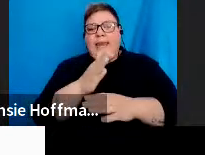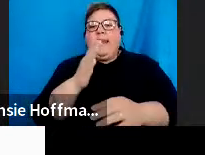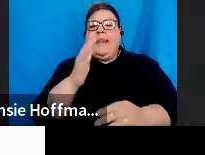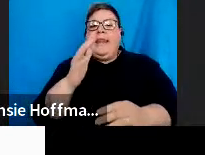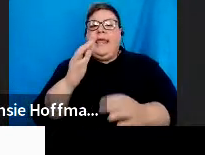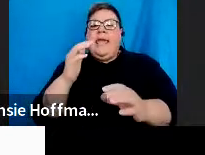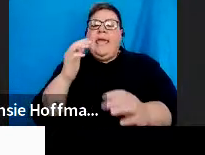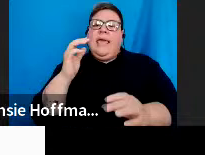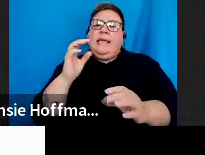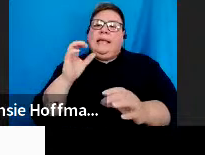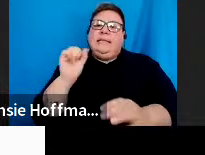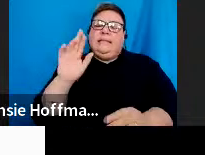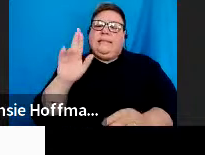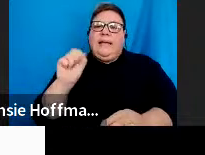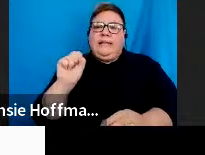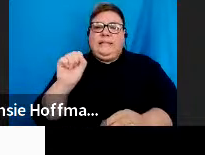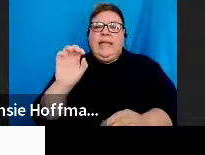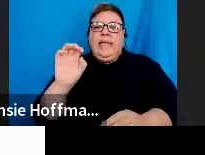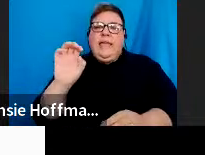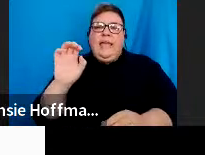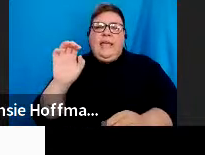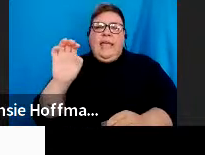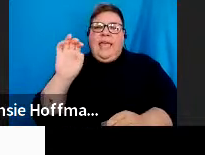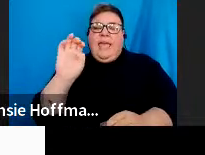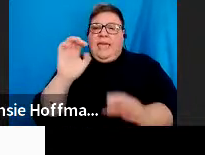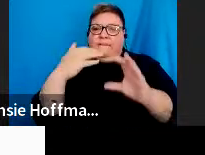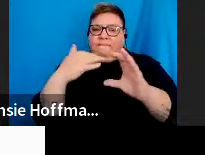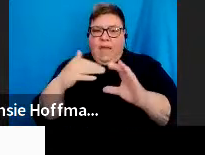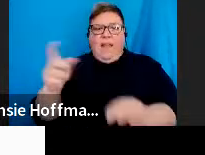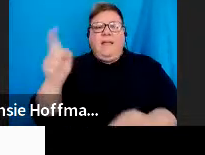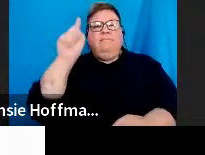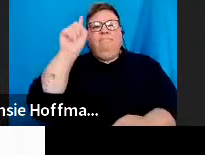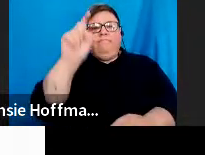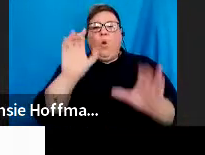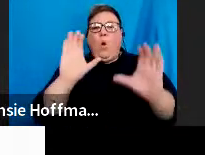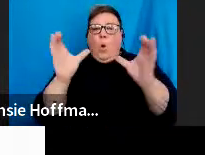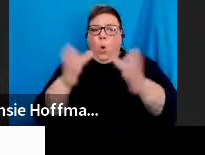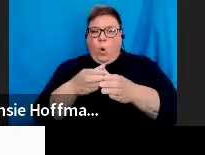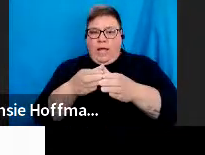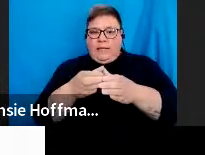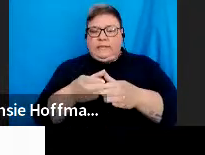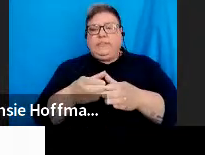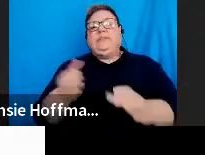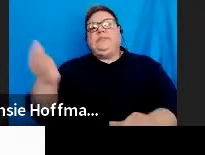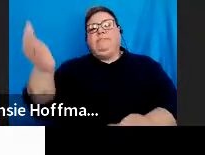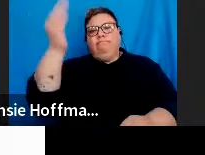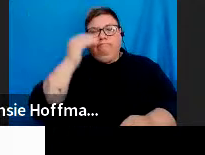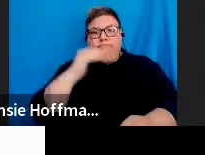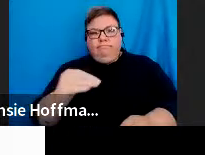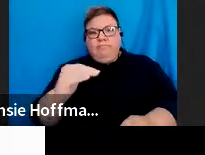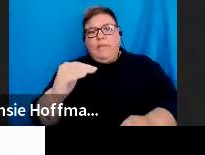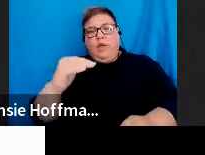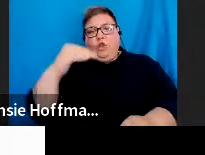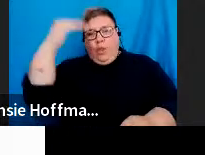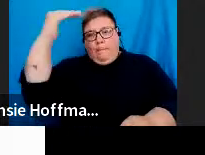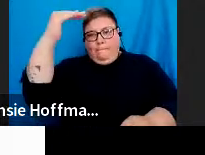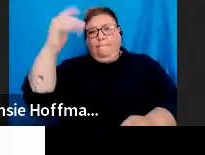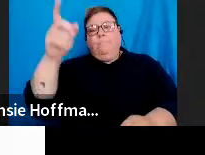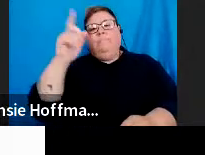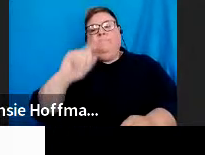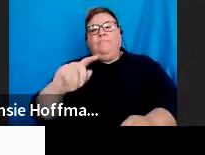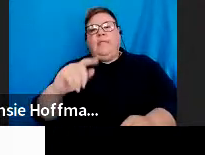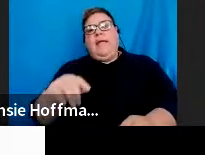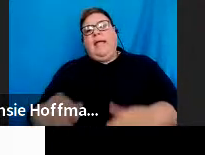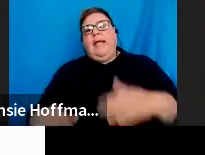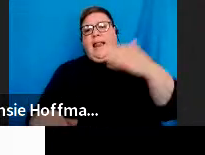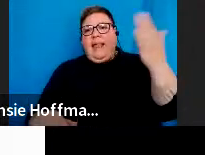You're going to select organizations on the top. Then click on organizations on the left. Then you're going to click on